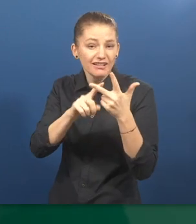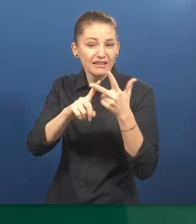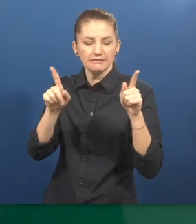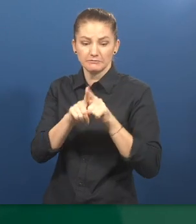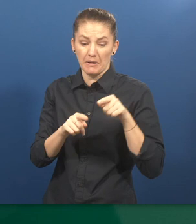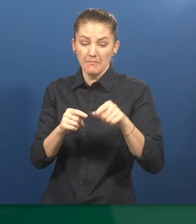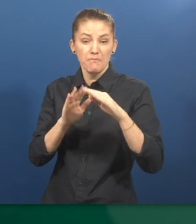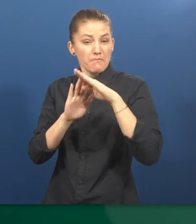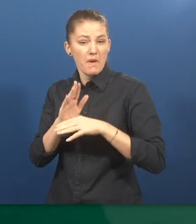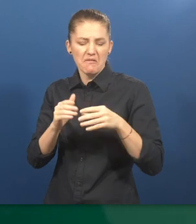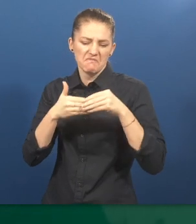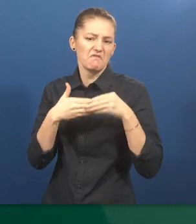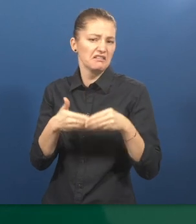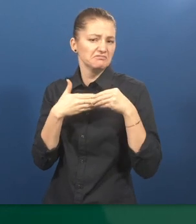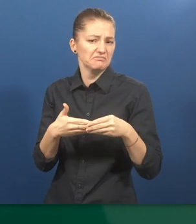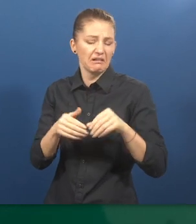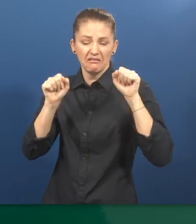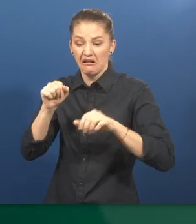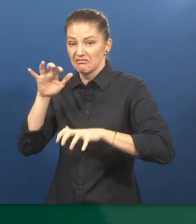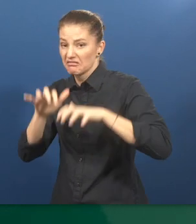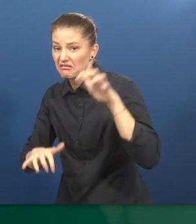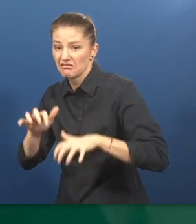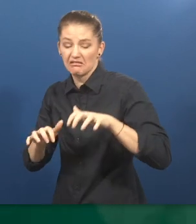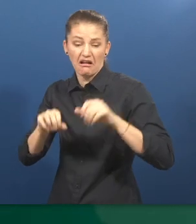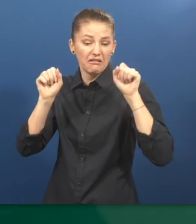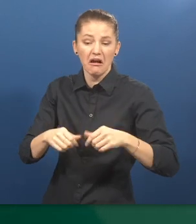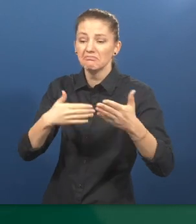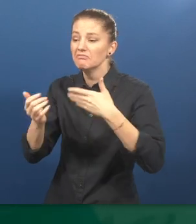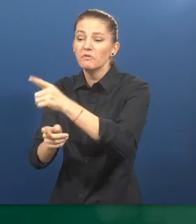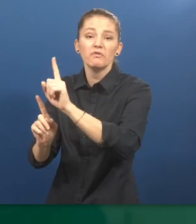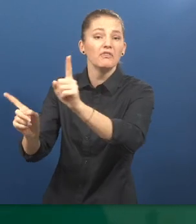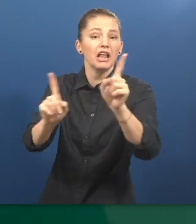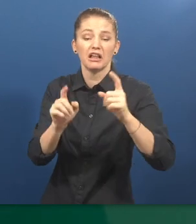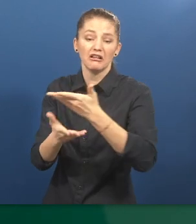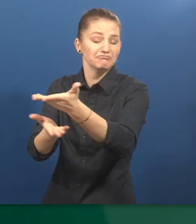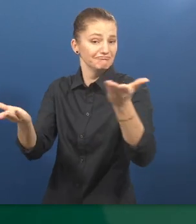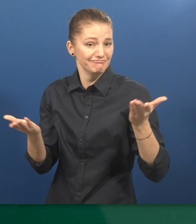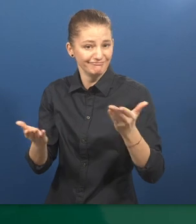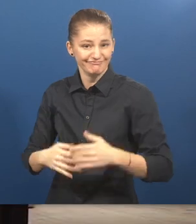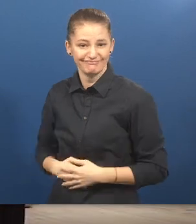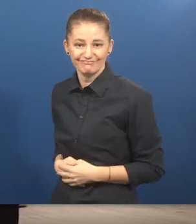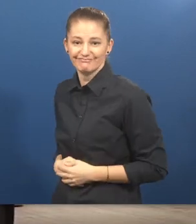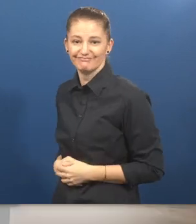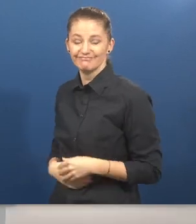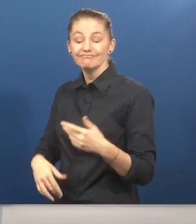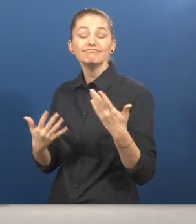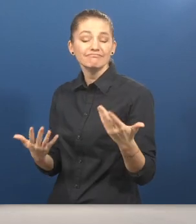third, the program is perfectly scalable. We can do it digitally and we can do it wherever it happens.